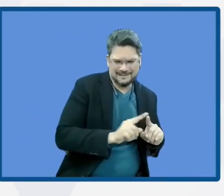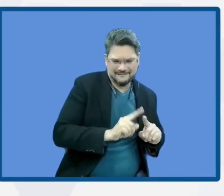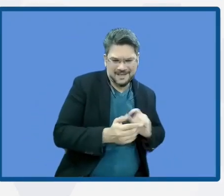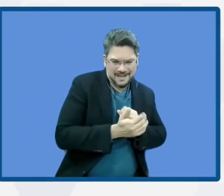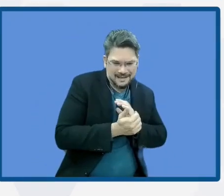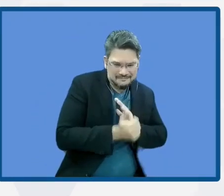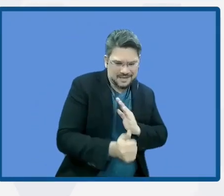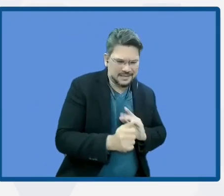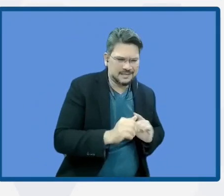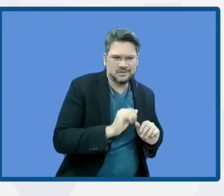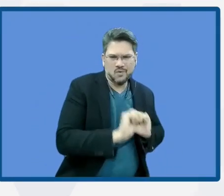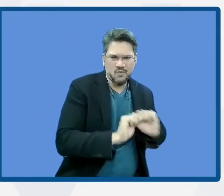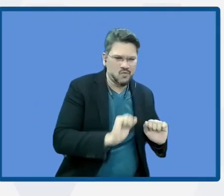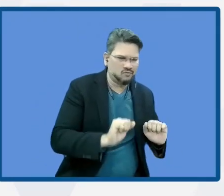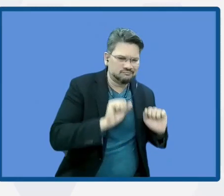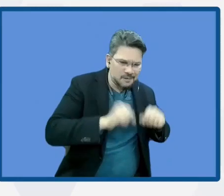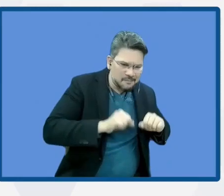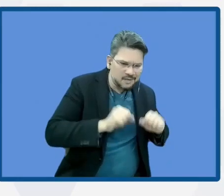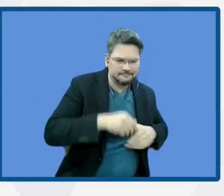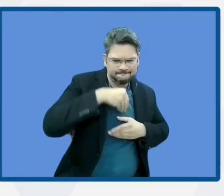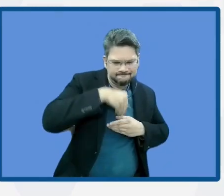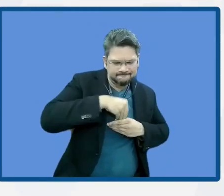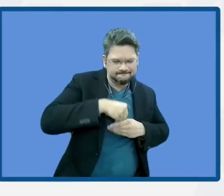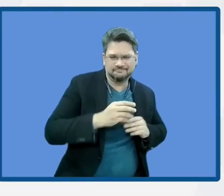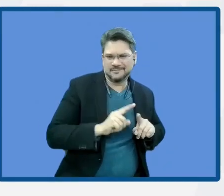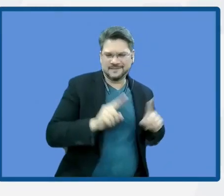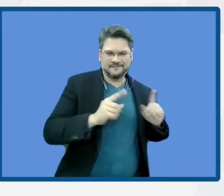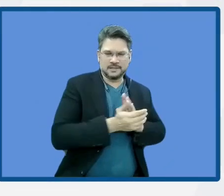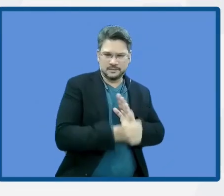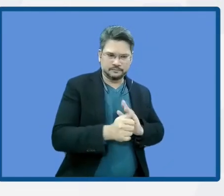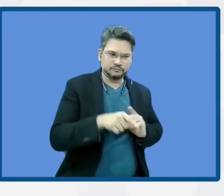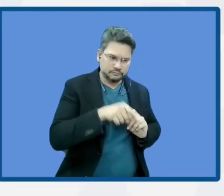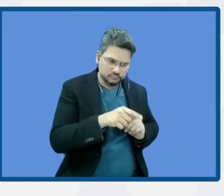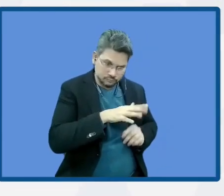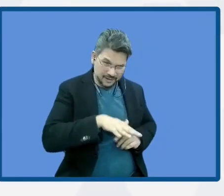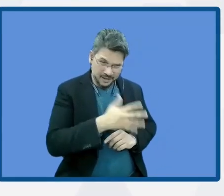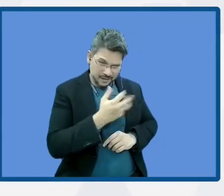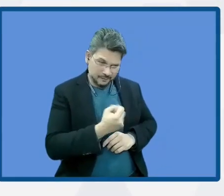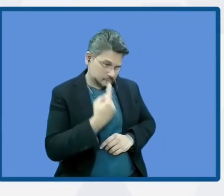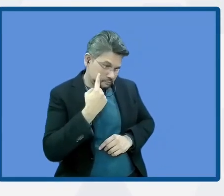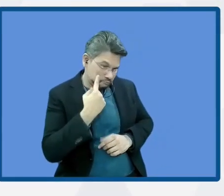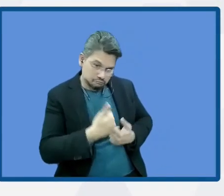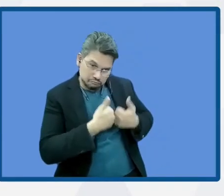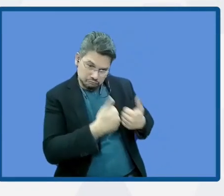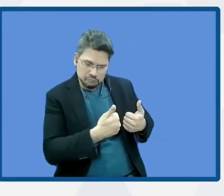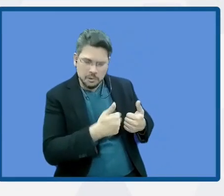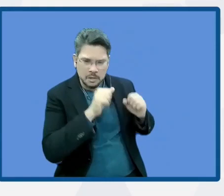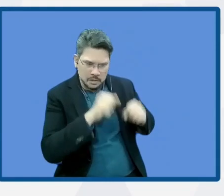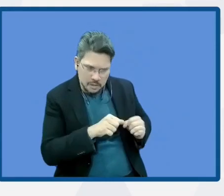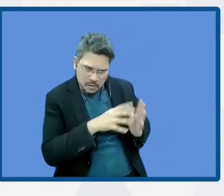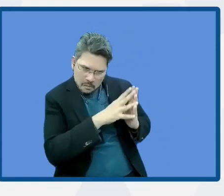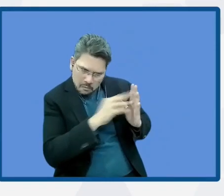Those could be taken as a model in the region. And I think we also have a different